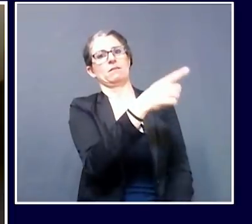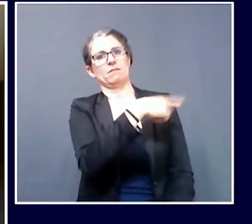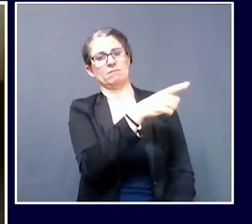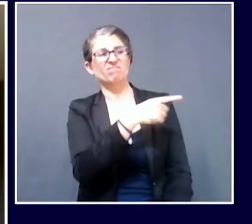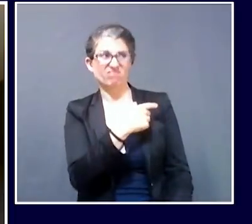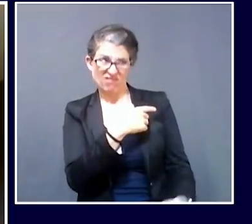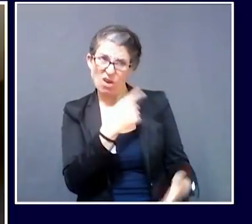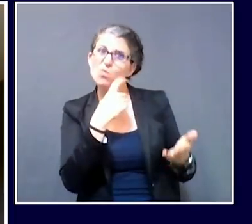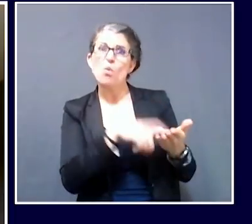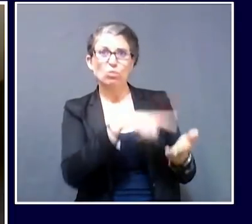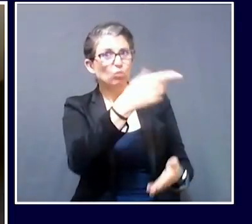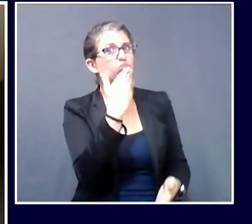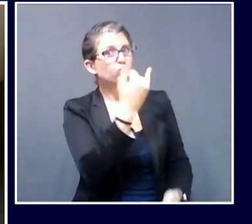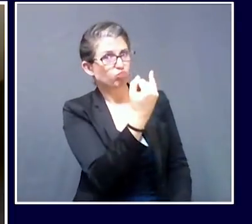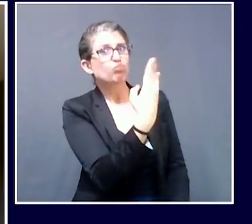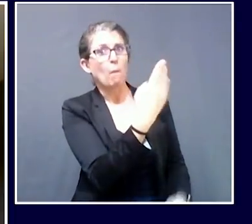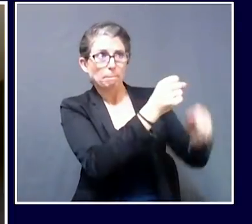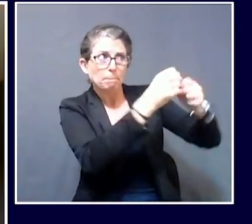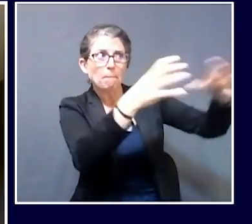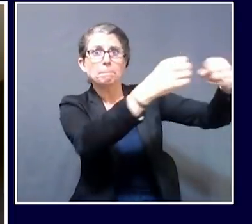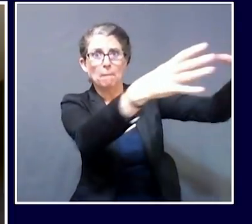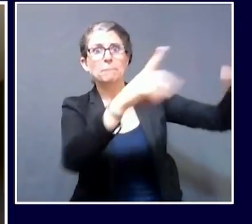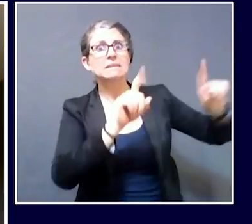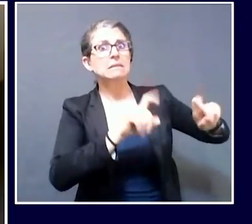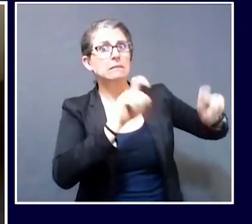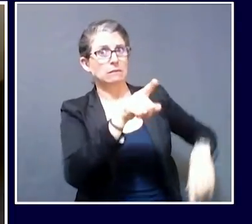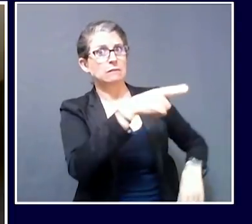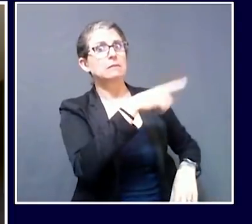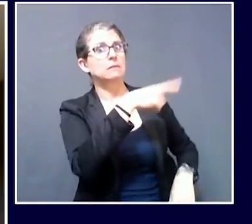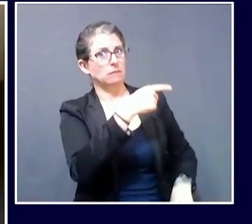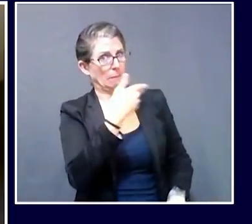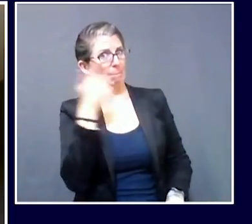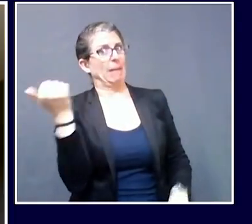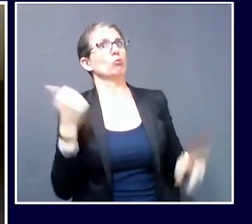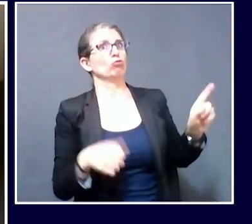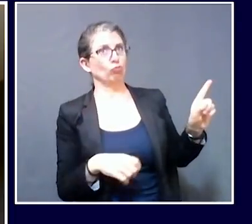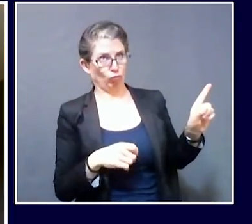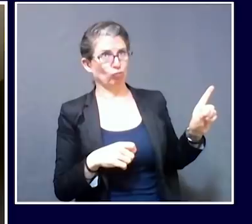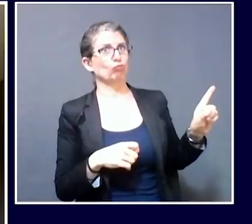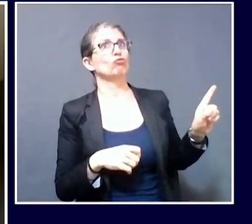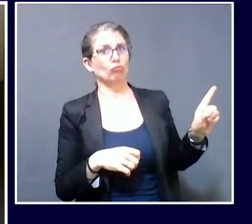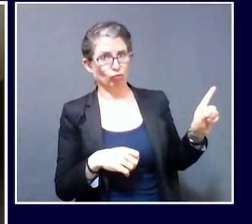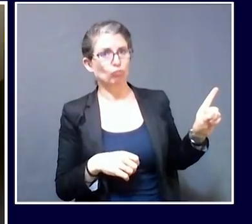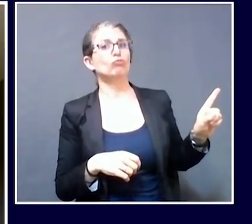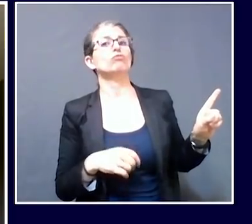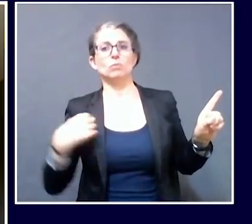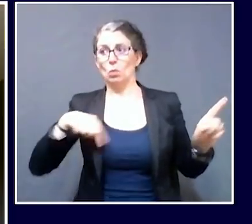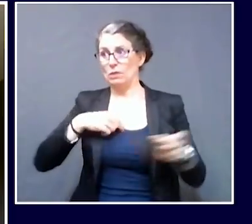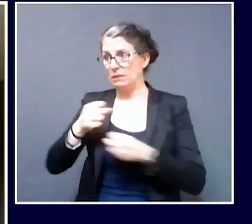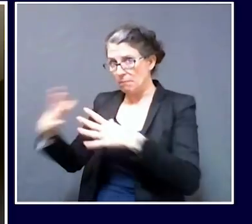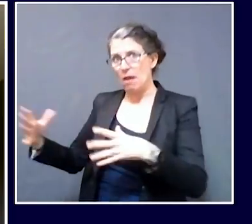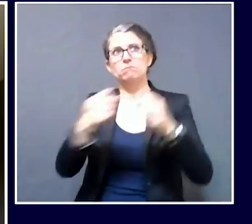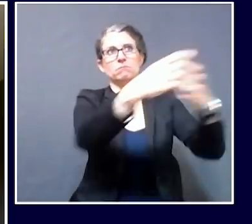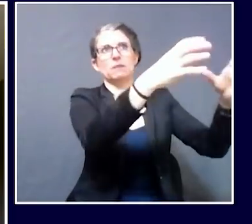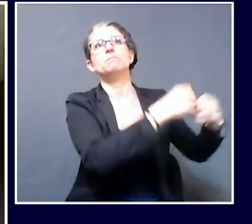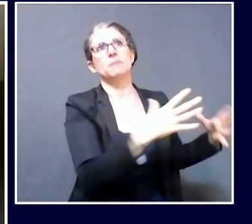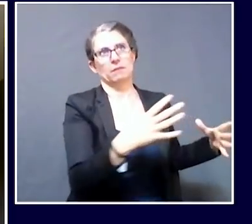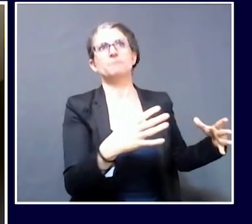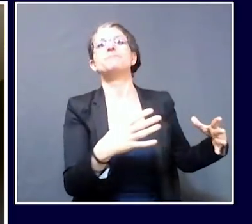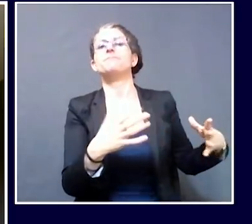They are doing very similar things to what we are doing. So the expectation that capacity will grow across the Northeast very quickly